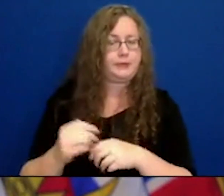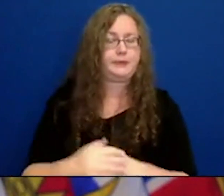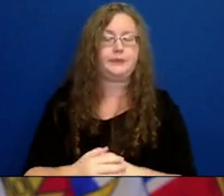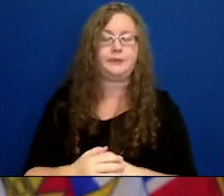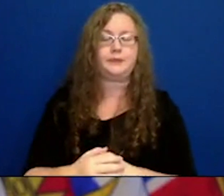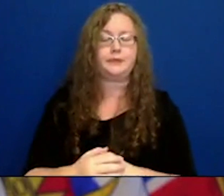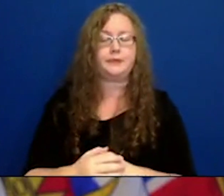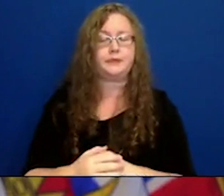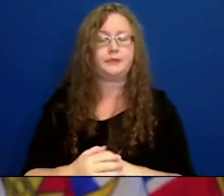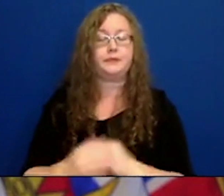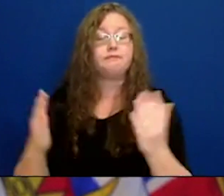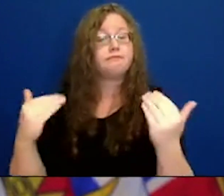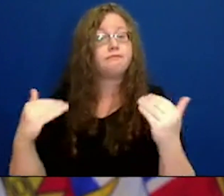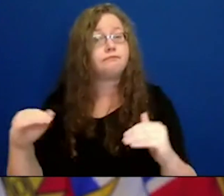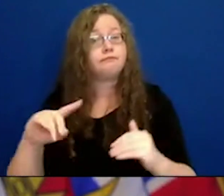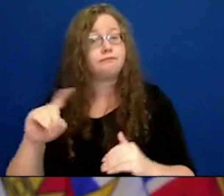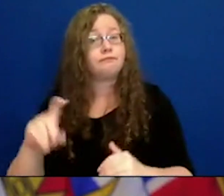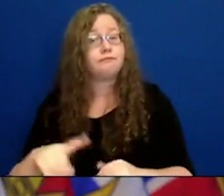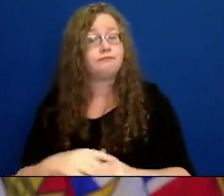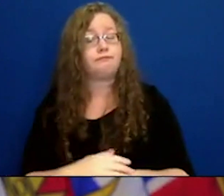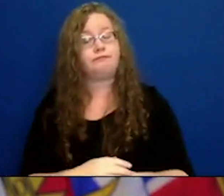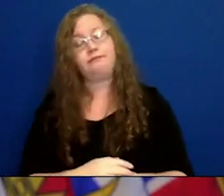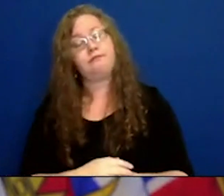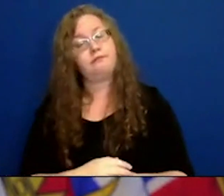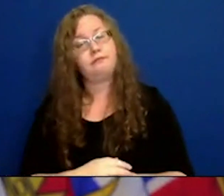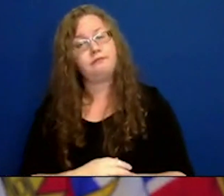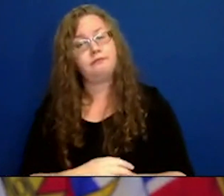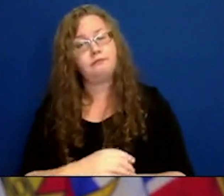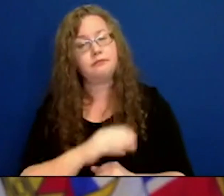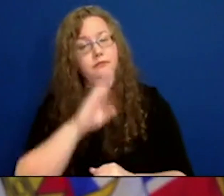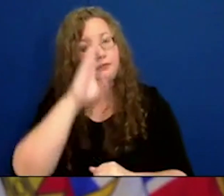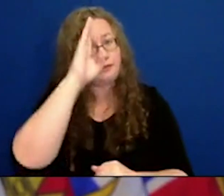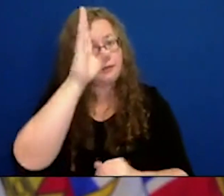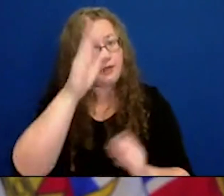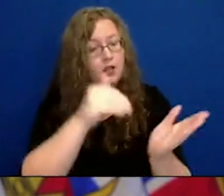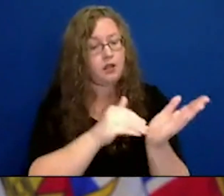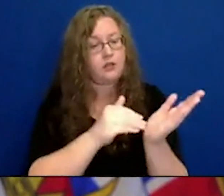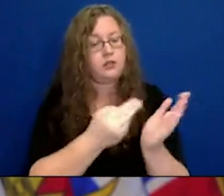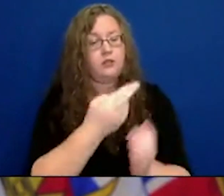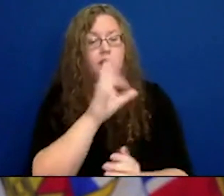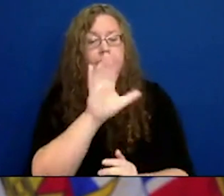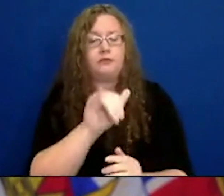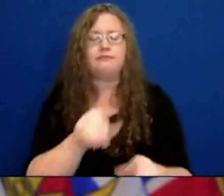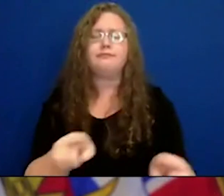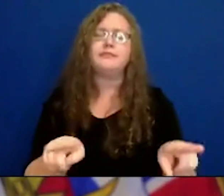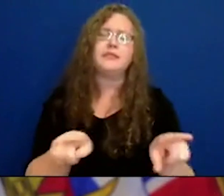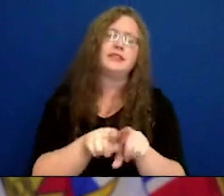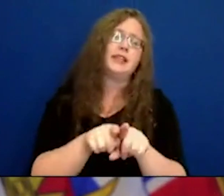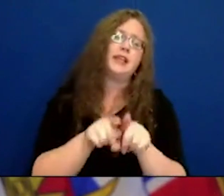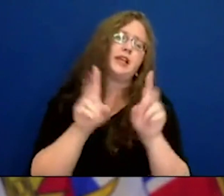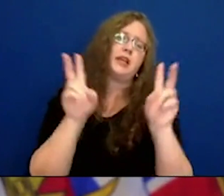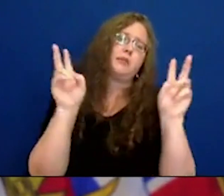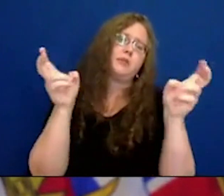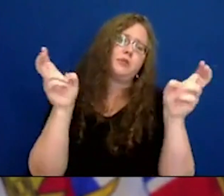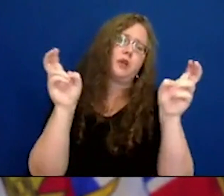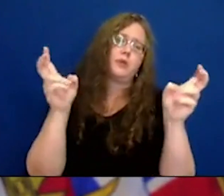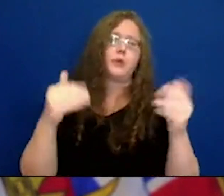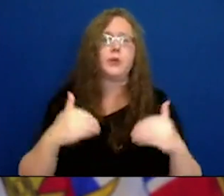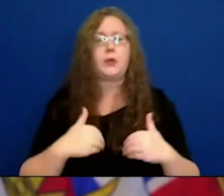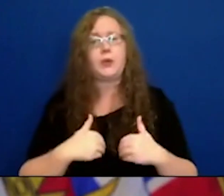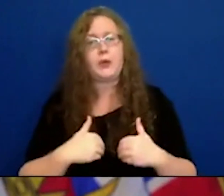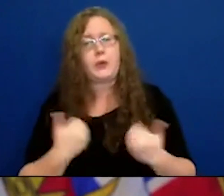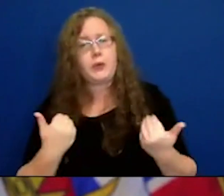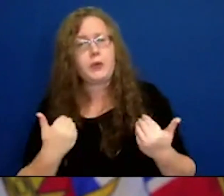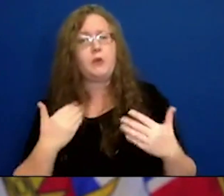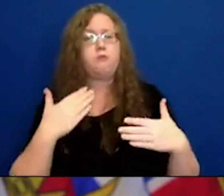Hi, Dr. Henry. I have the first question on a similar topic, I guess, of the youth and